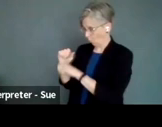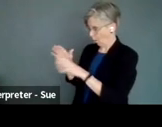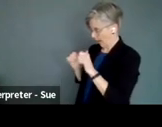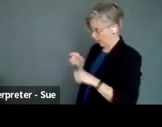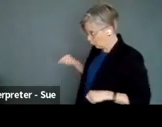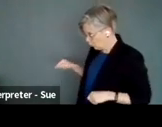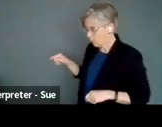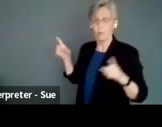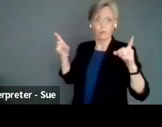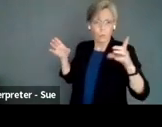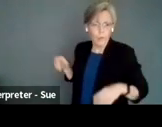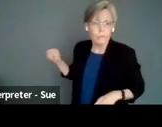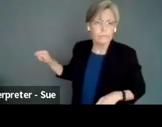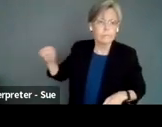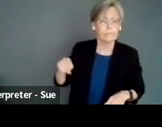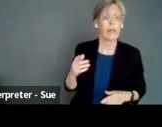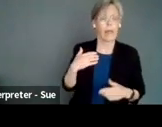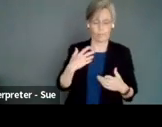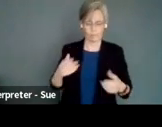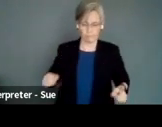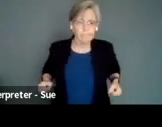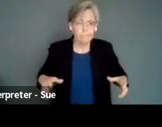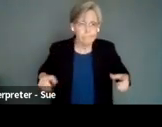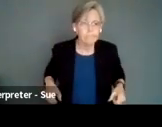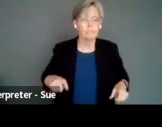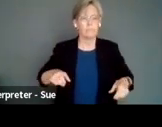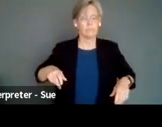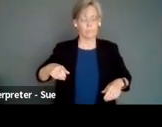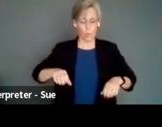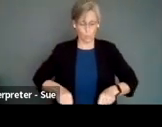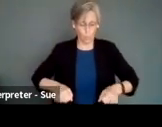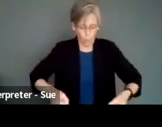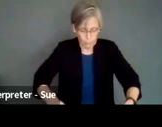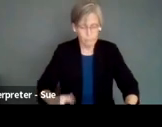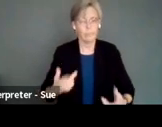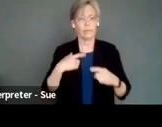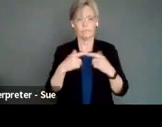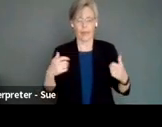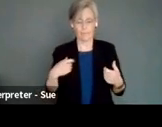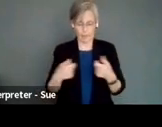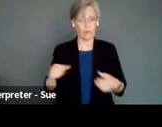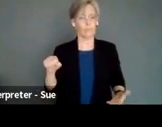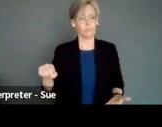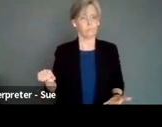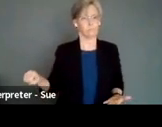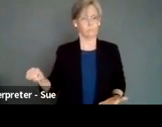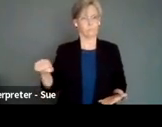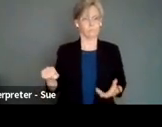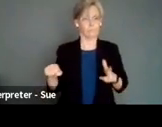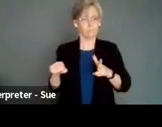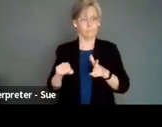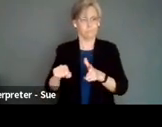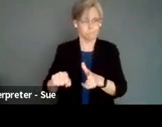directors, they're going to be coming with mobility devices. And that can include different forms of wheelchairs. There are power wheelchairs. There are